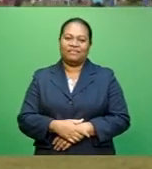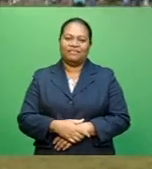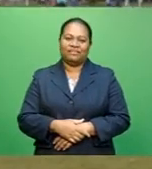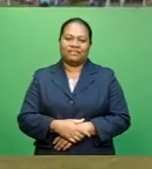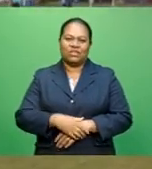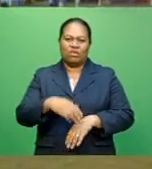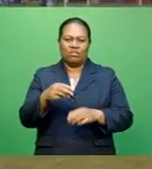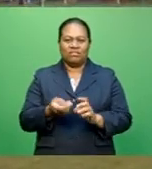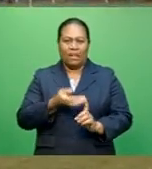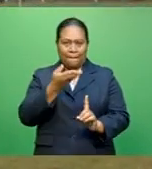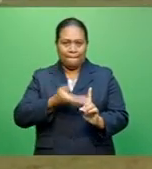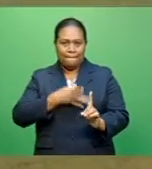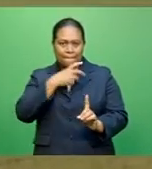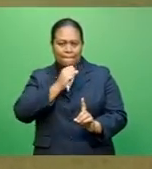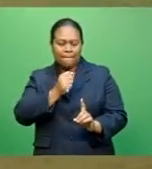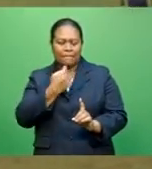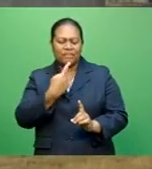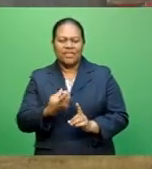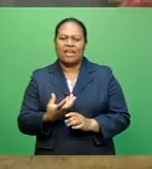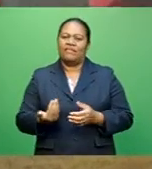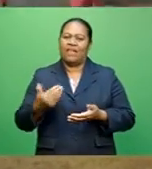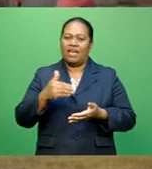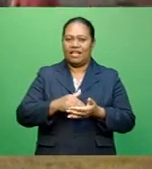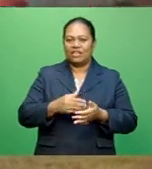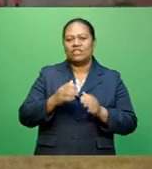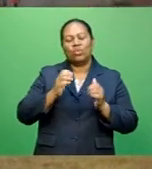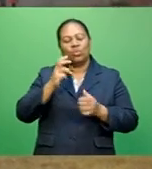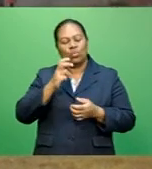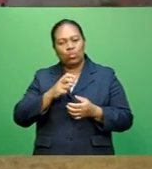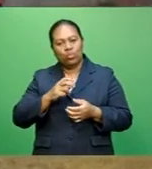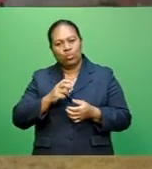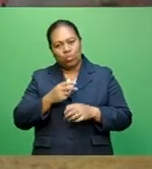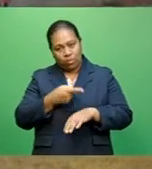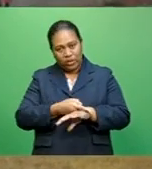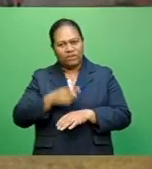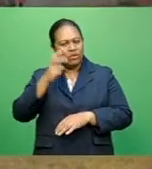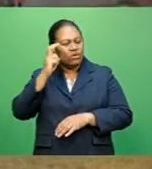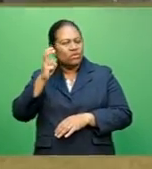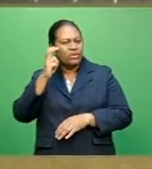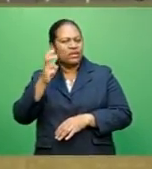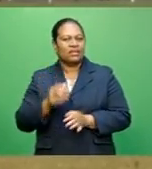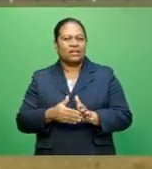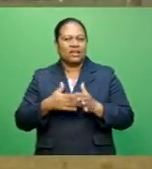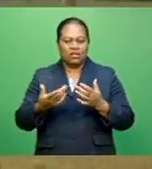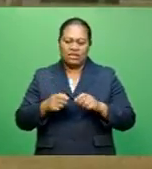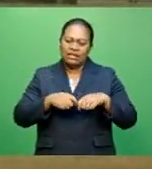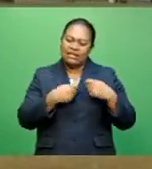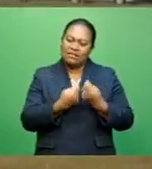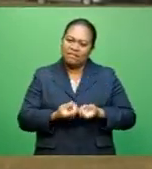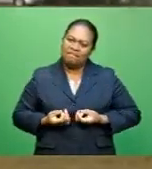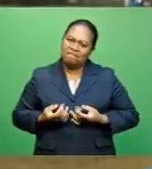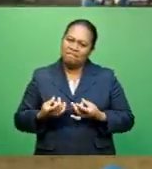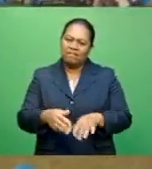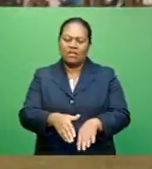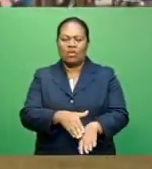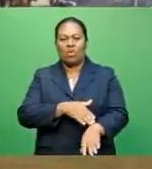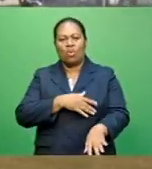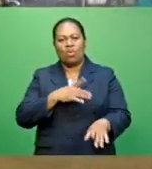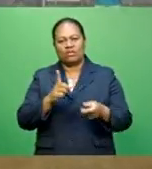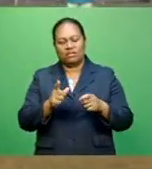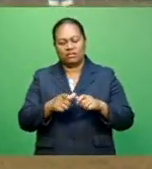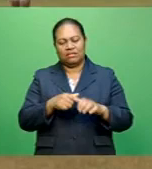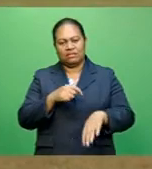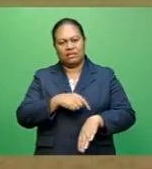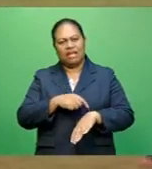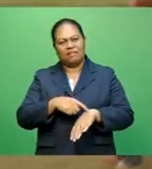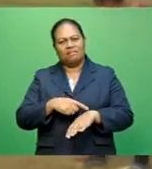Vonolangi says while there's an extra week of training, the main issue is that teams have been preparing for a long time and they need